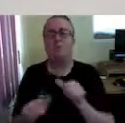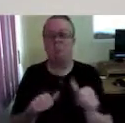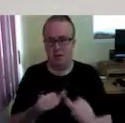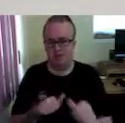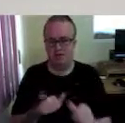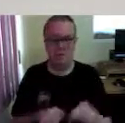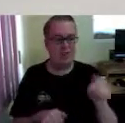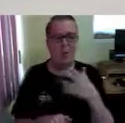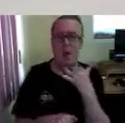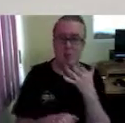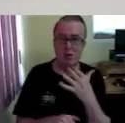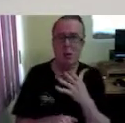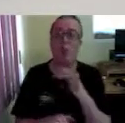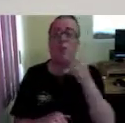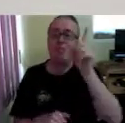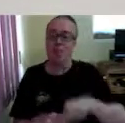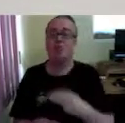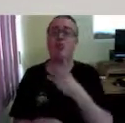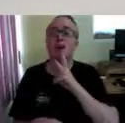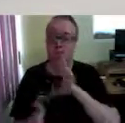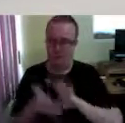14 costs $1,300.